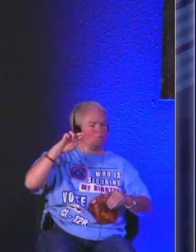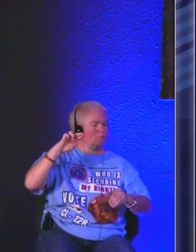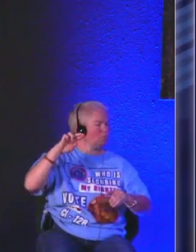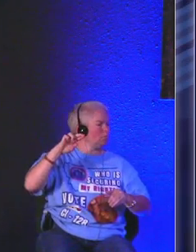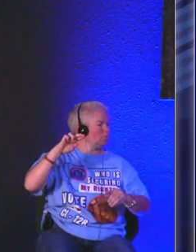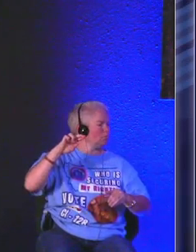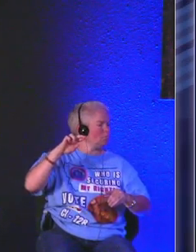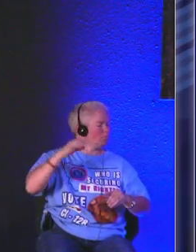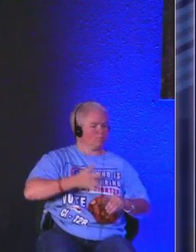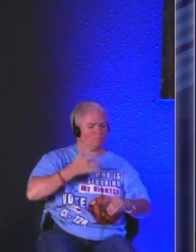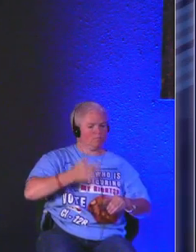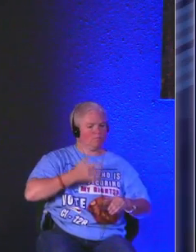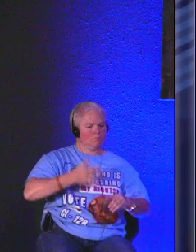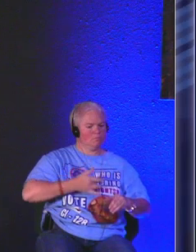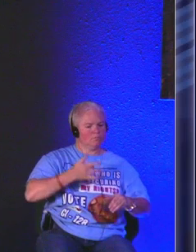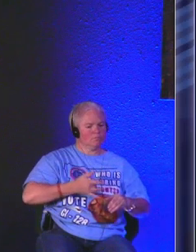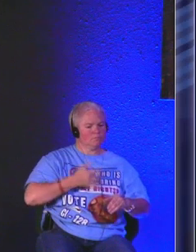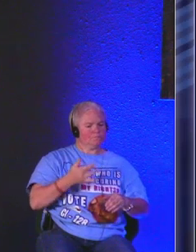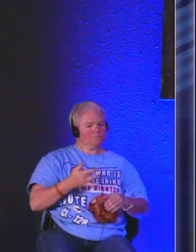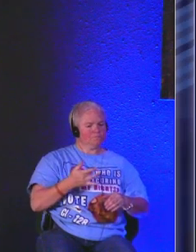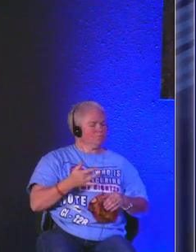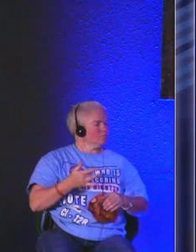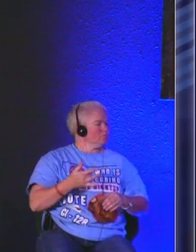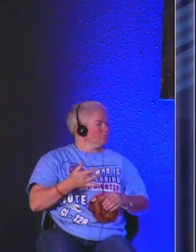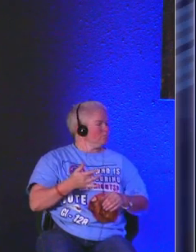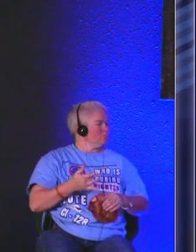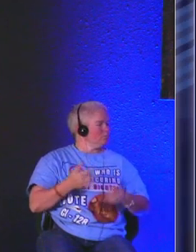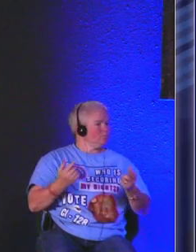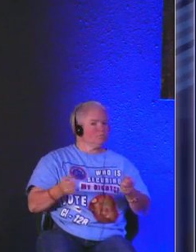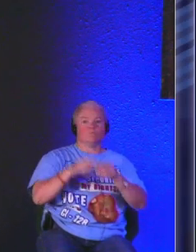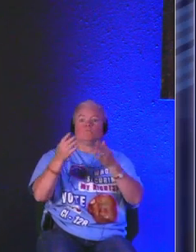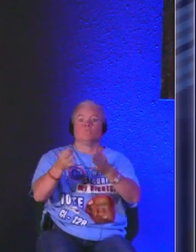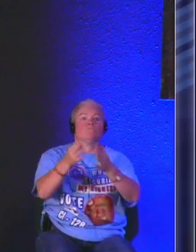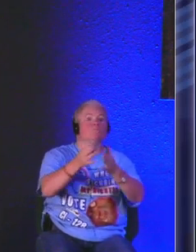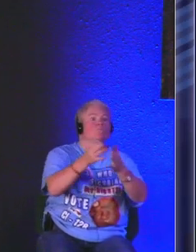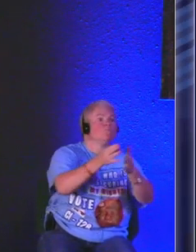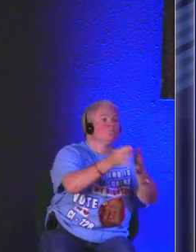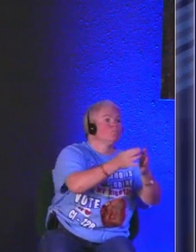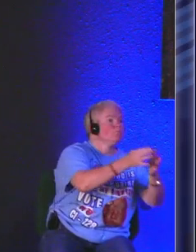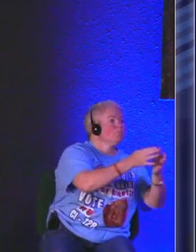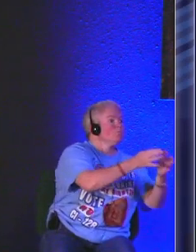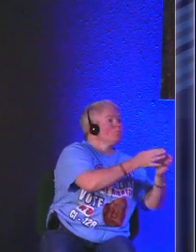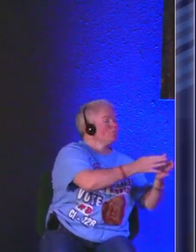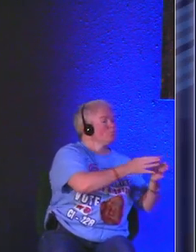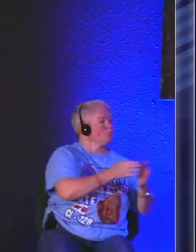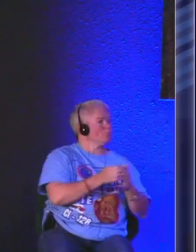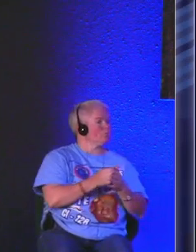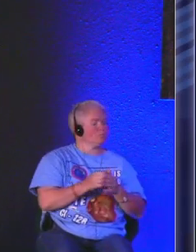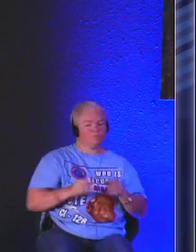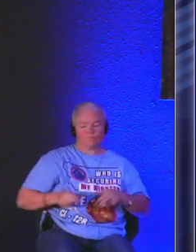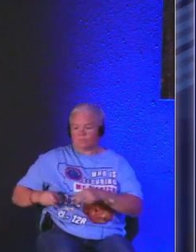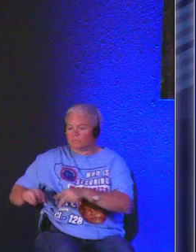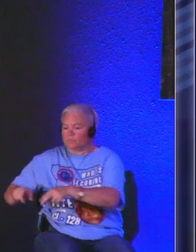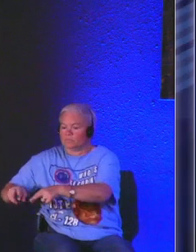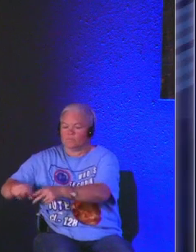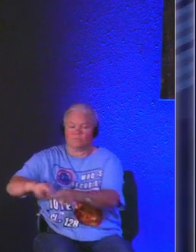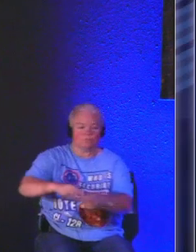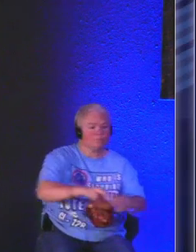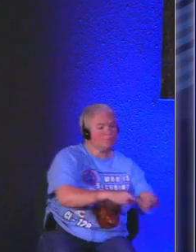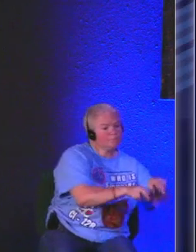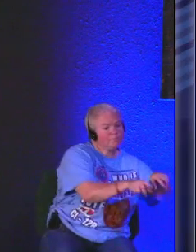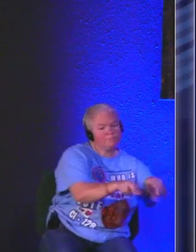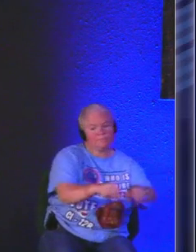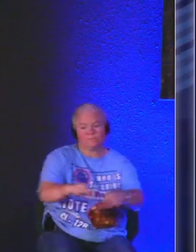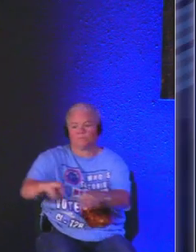feel a bit disorderly right now and when I look around you know I walk around town